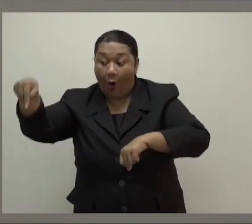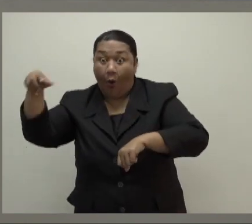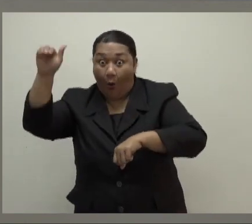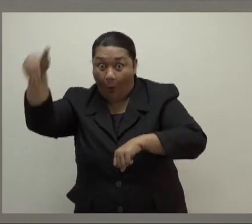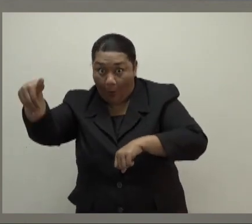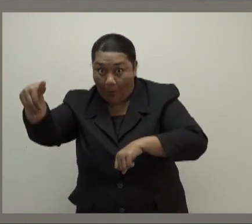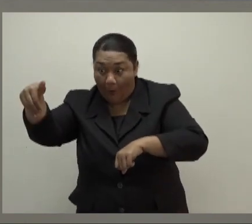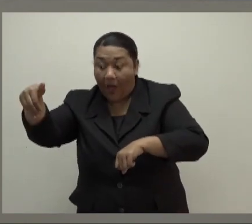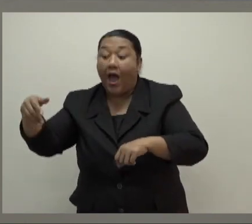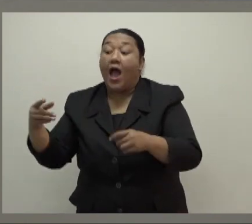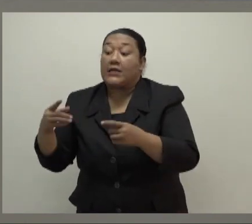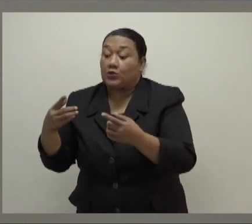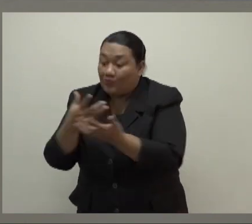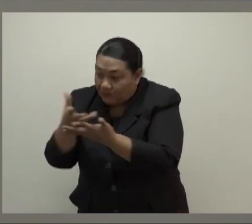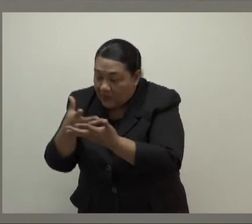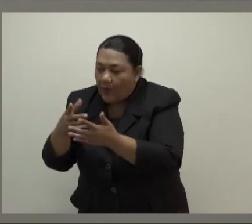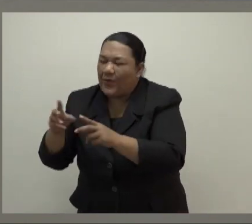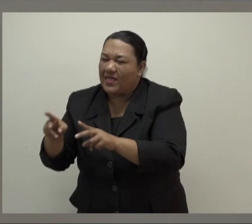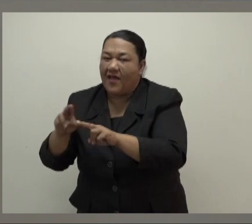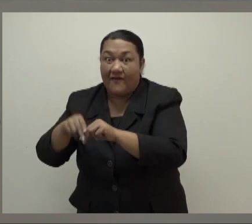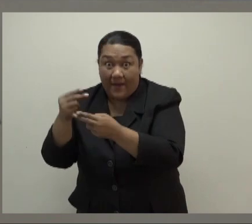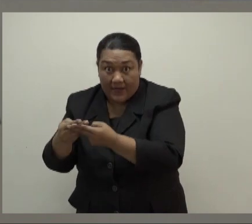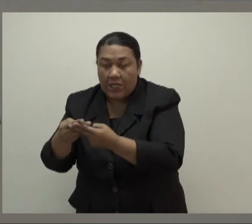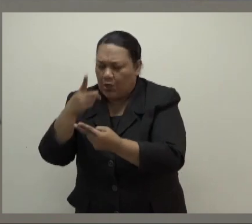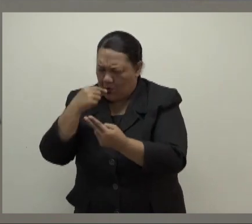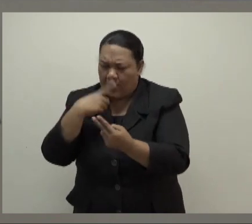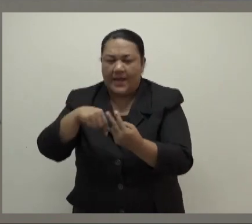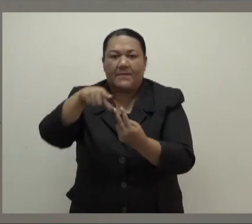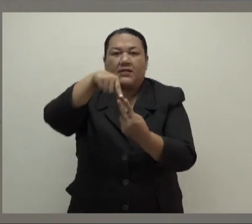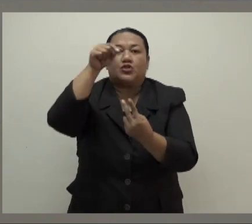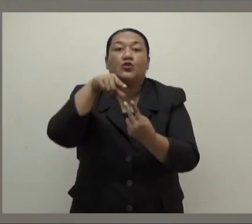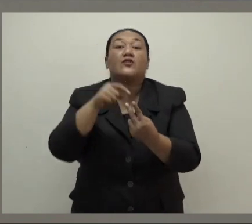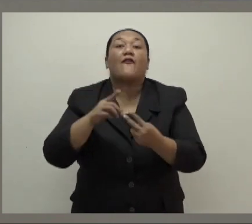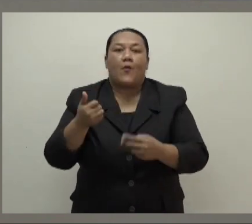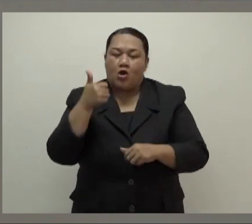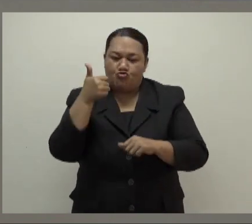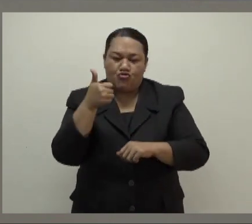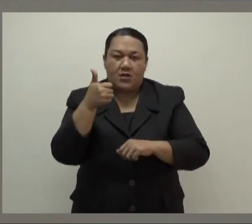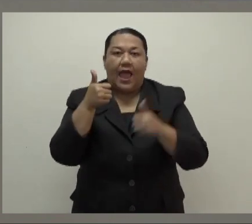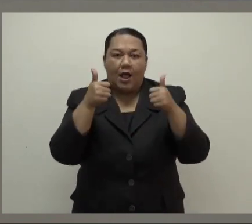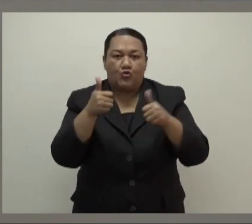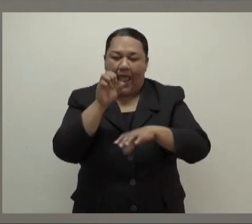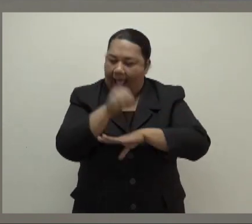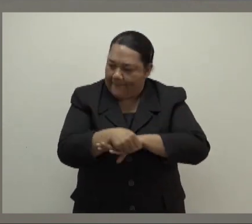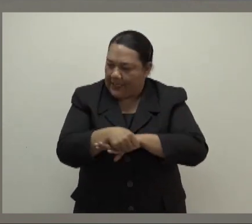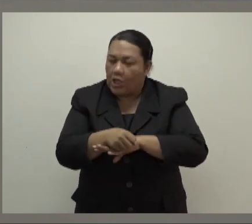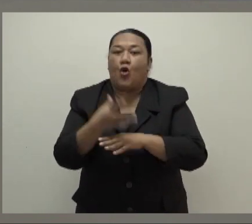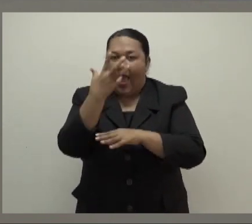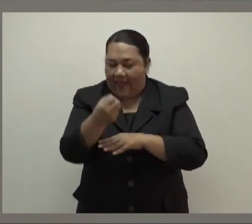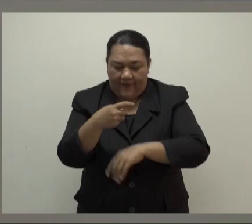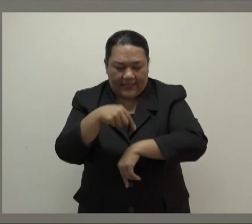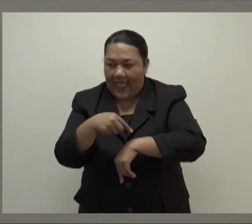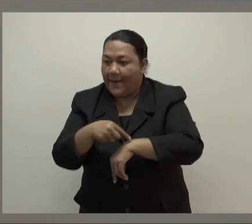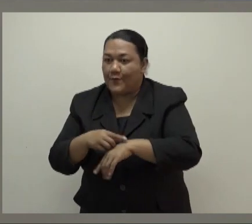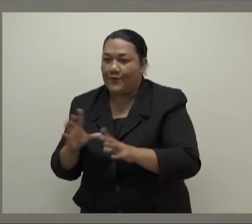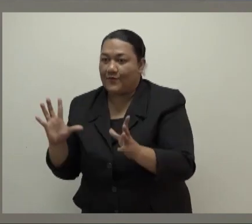studied more, you can make the choice to keep those good habits. The pandemic has taught us all some hard lessons